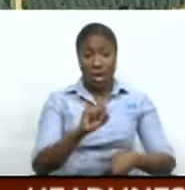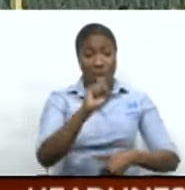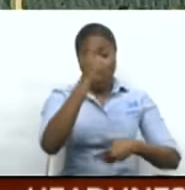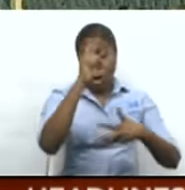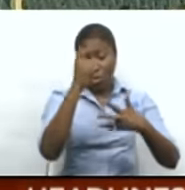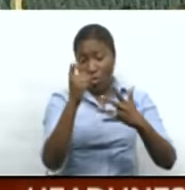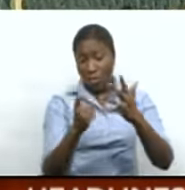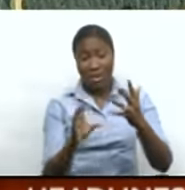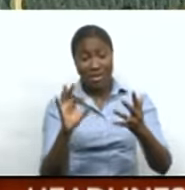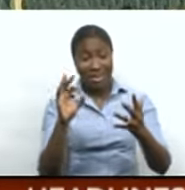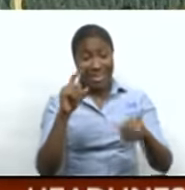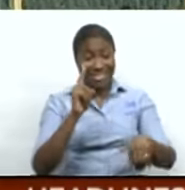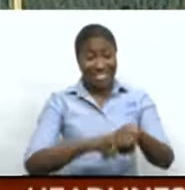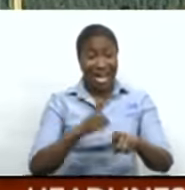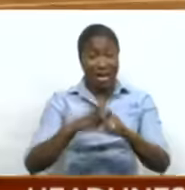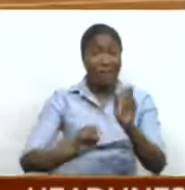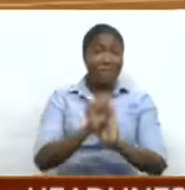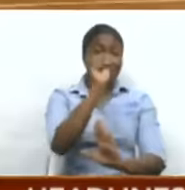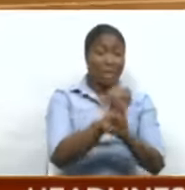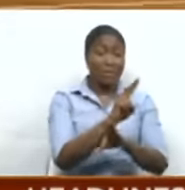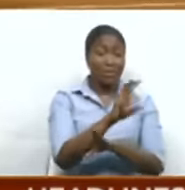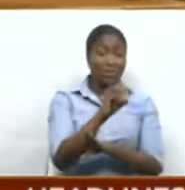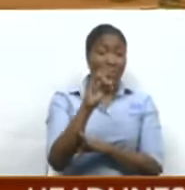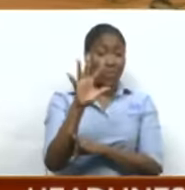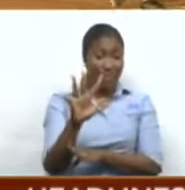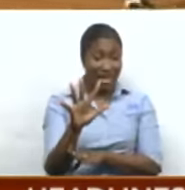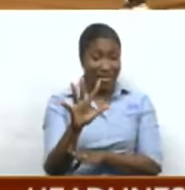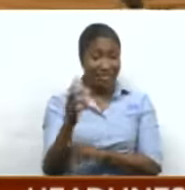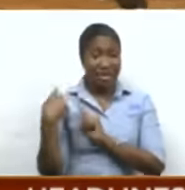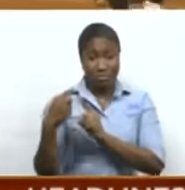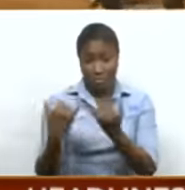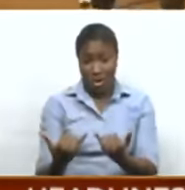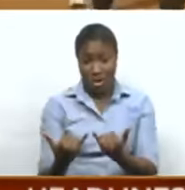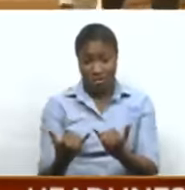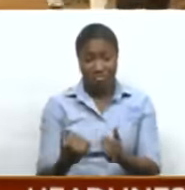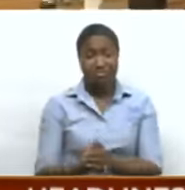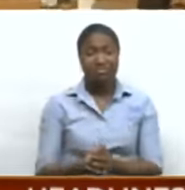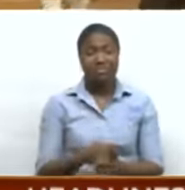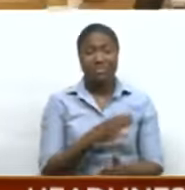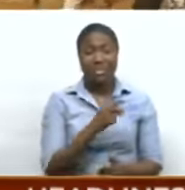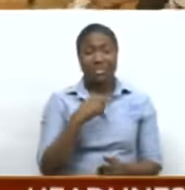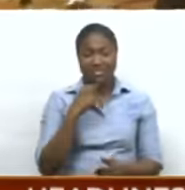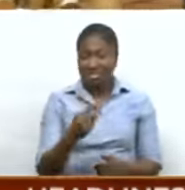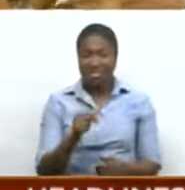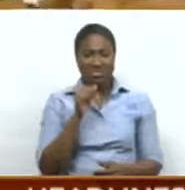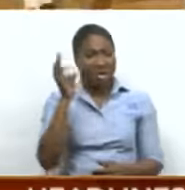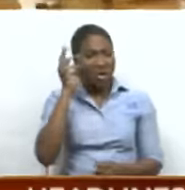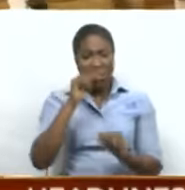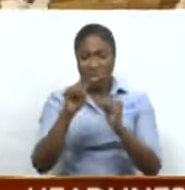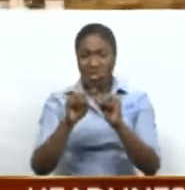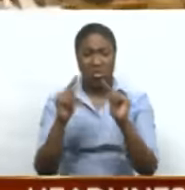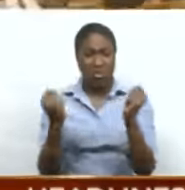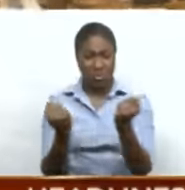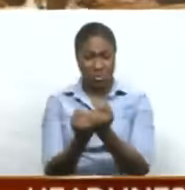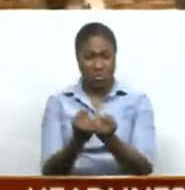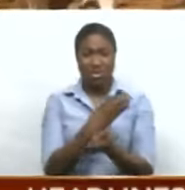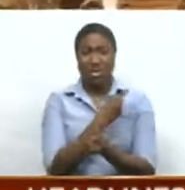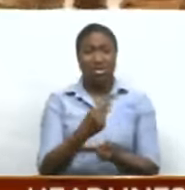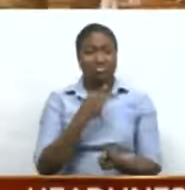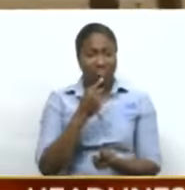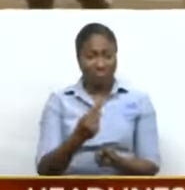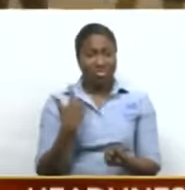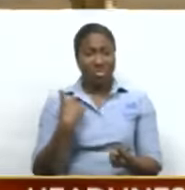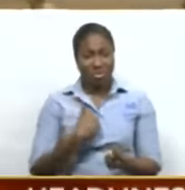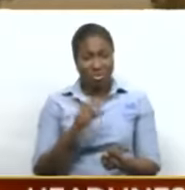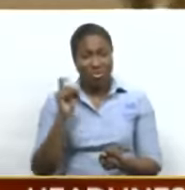dating back to September 2005. Eve says he's had no issue motivating his current crop adding that the TNT rebuild is a process